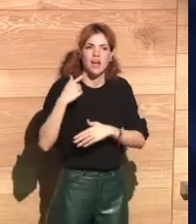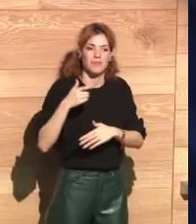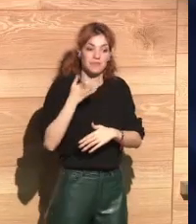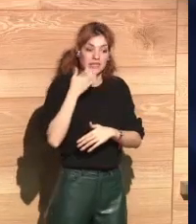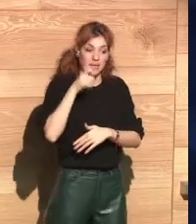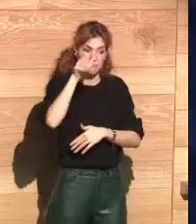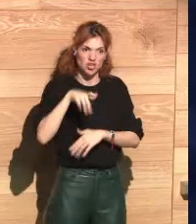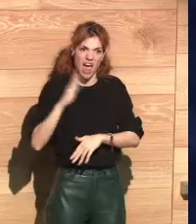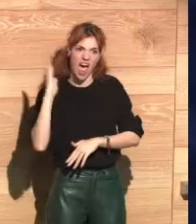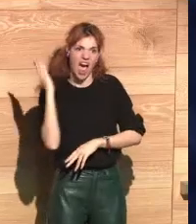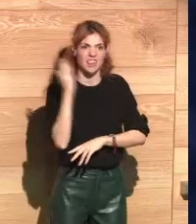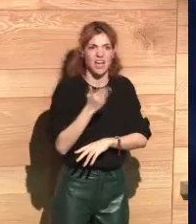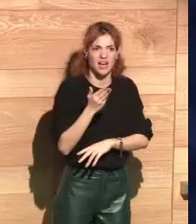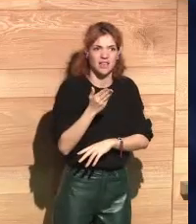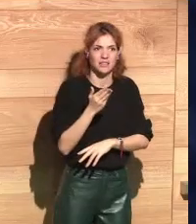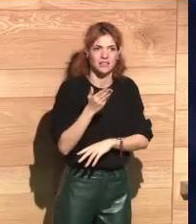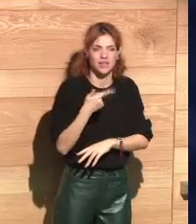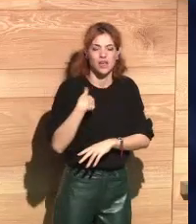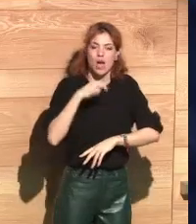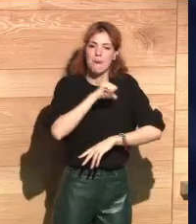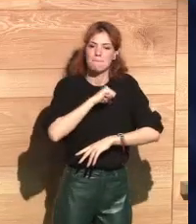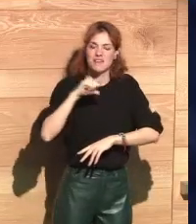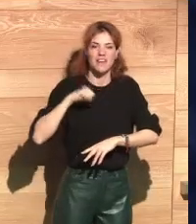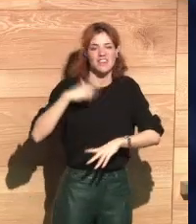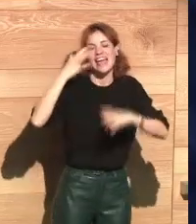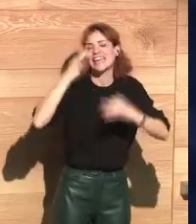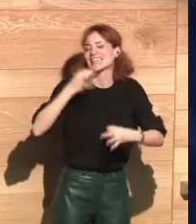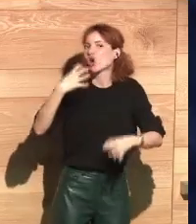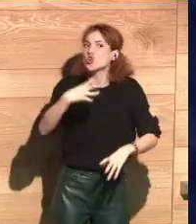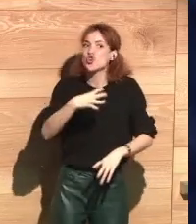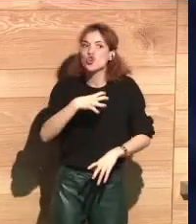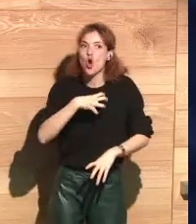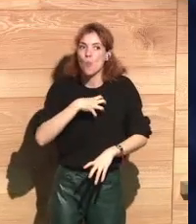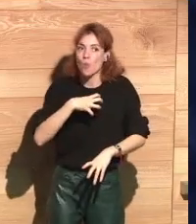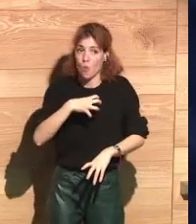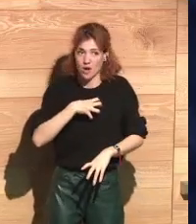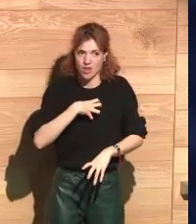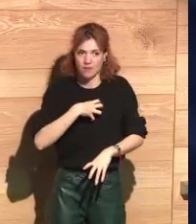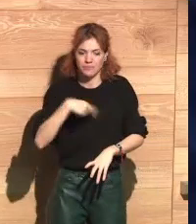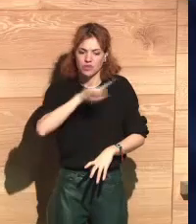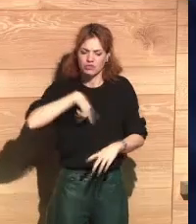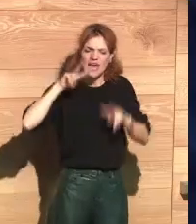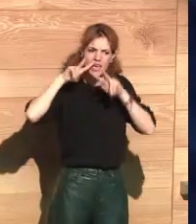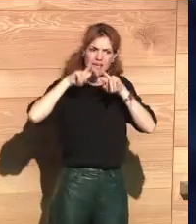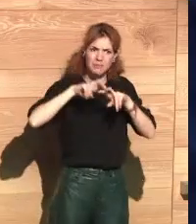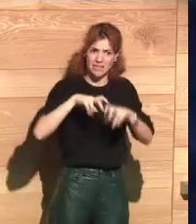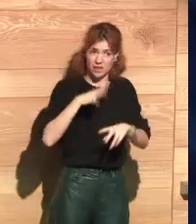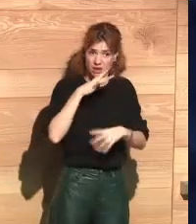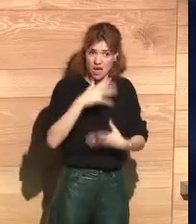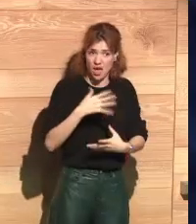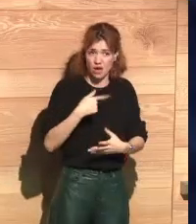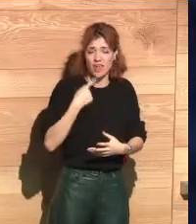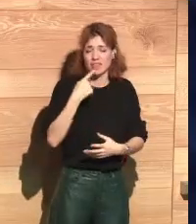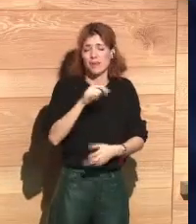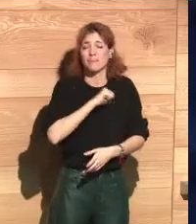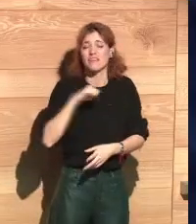that they can find a lot of information about you. So the idea is so that no